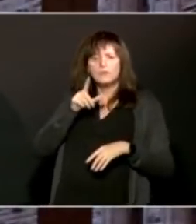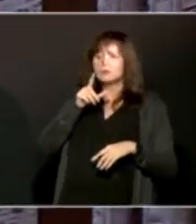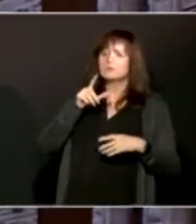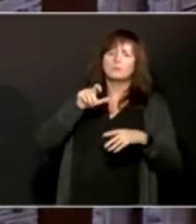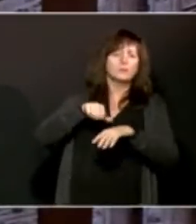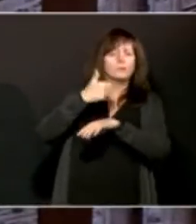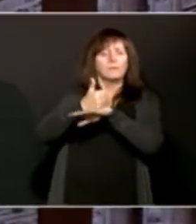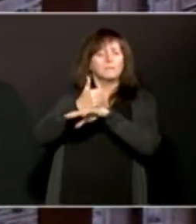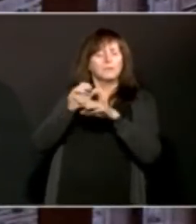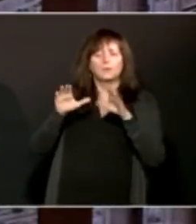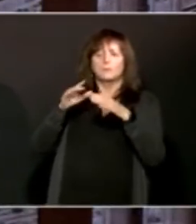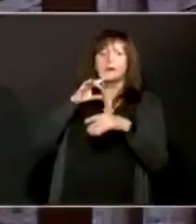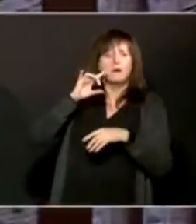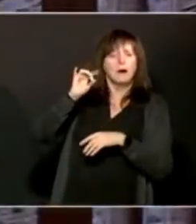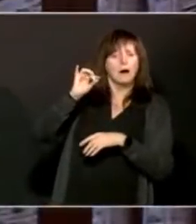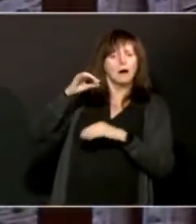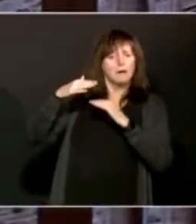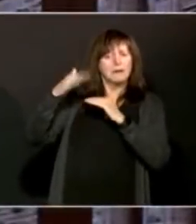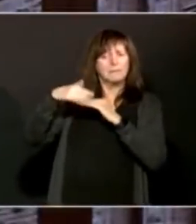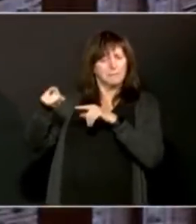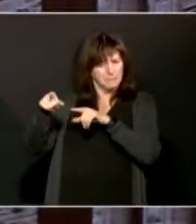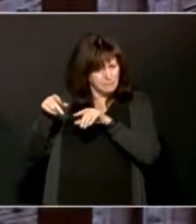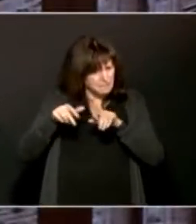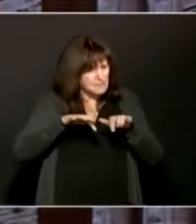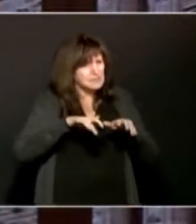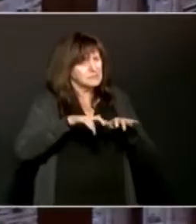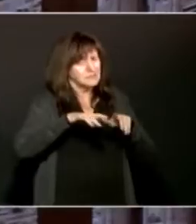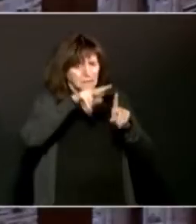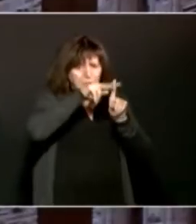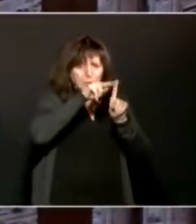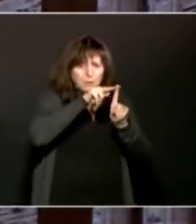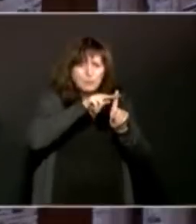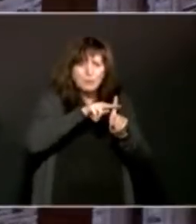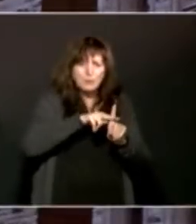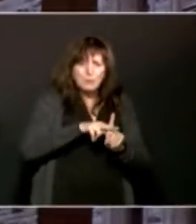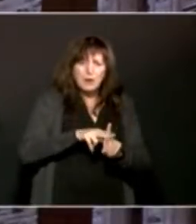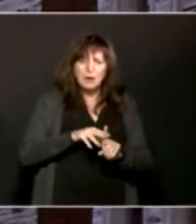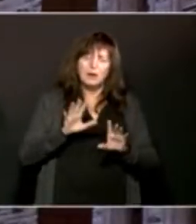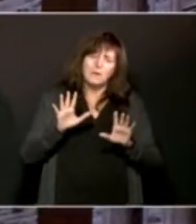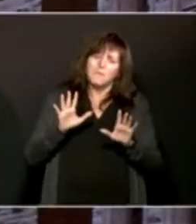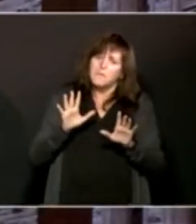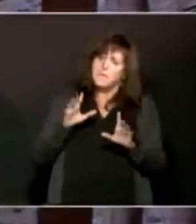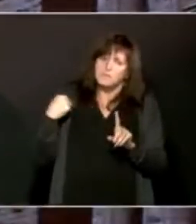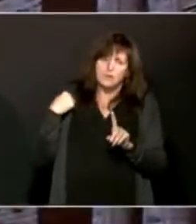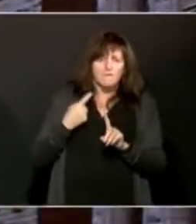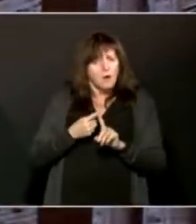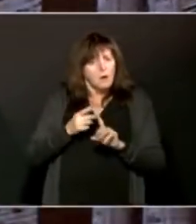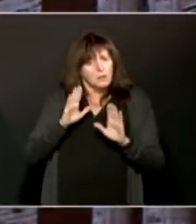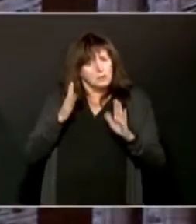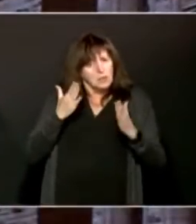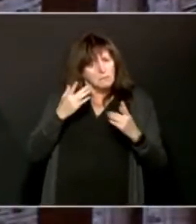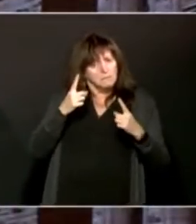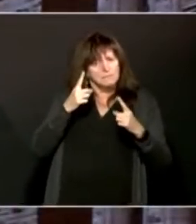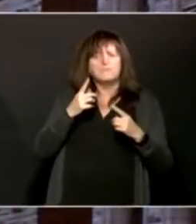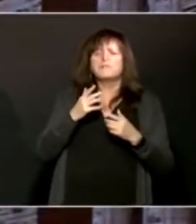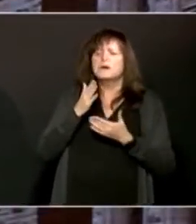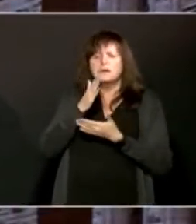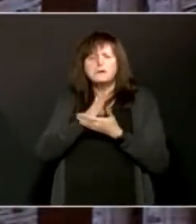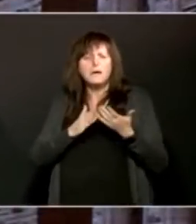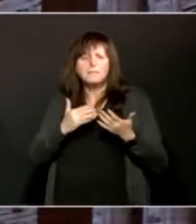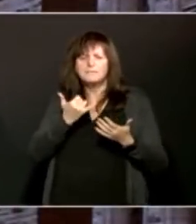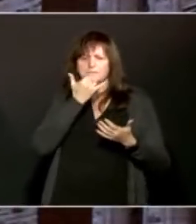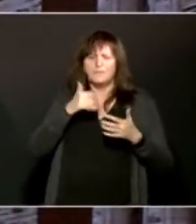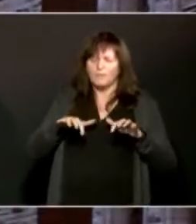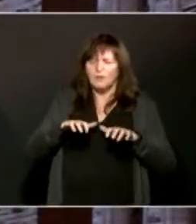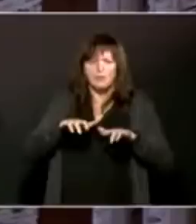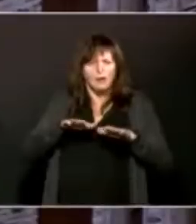into the system. And so far, it's been working okay. There are some glitches, as always. We would